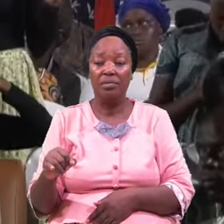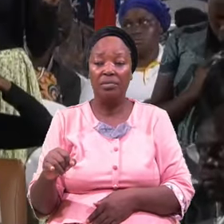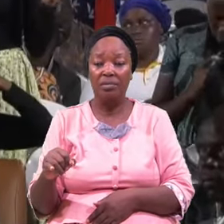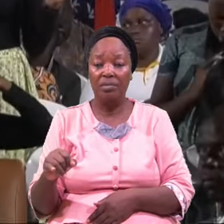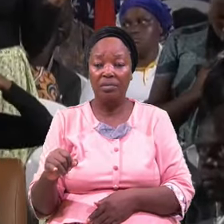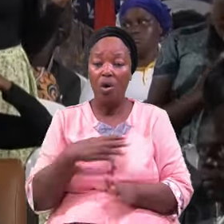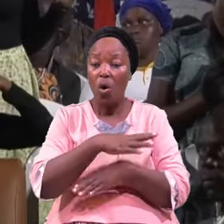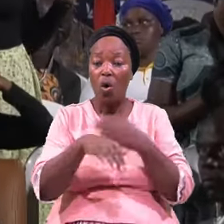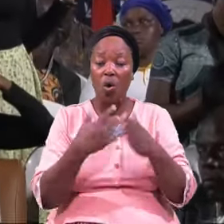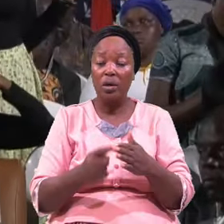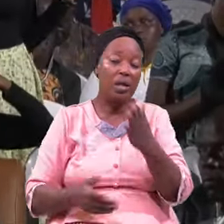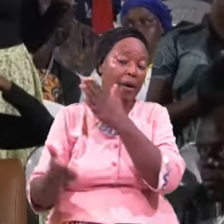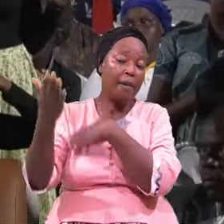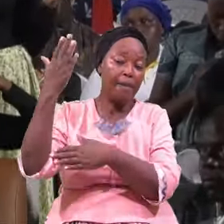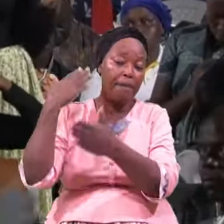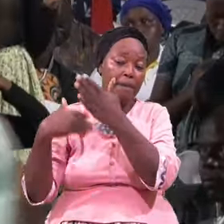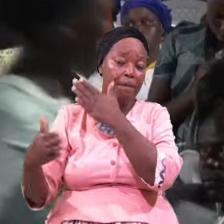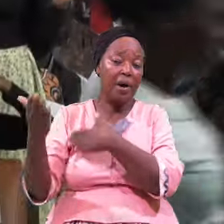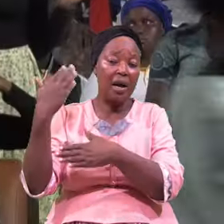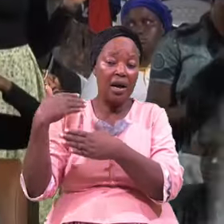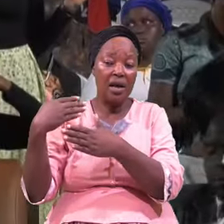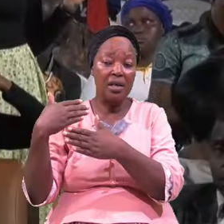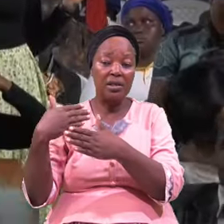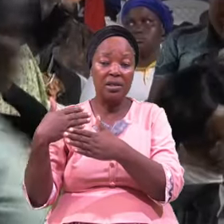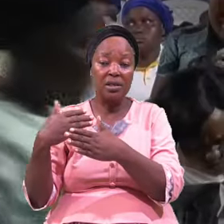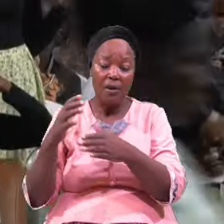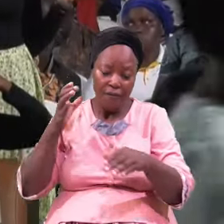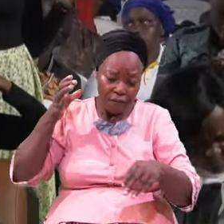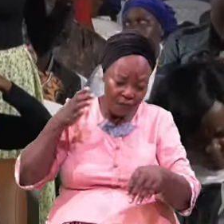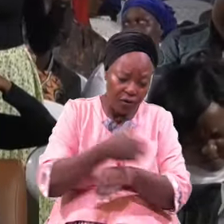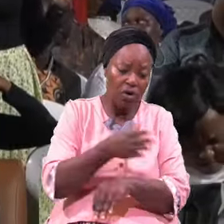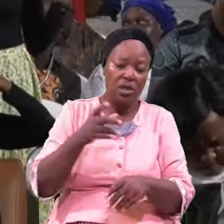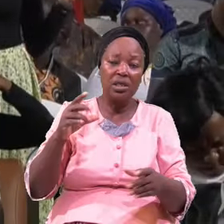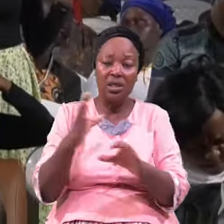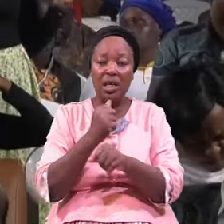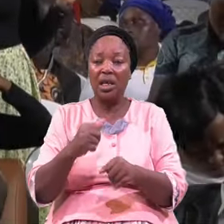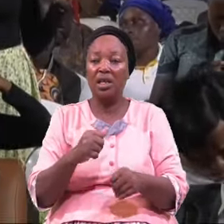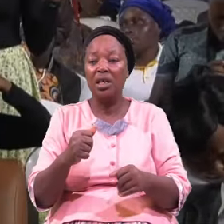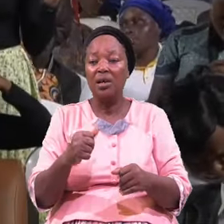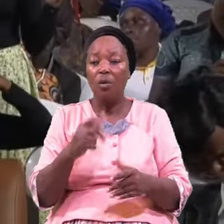All The Past Rushing After Taking Water Belongs To Other People